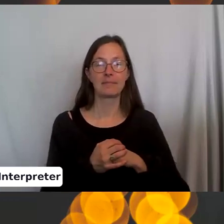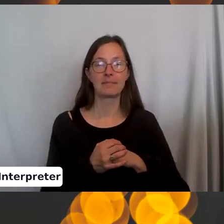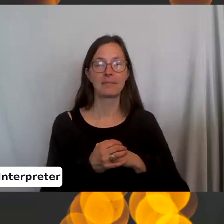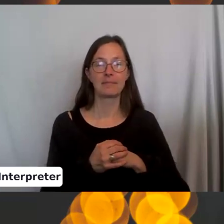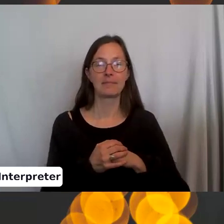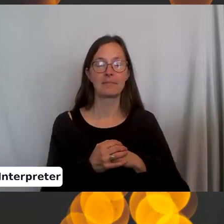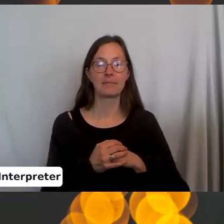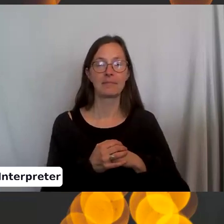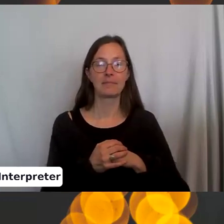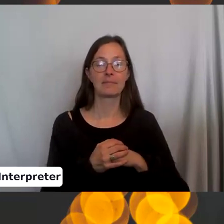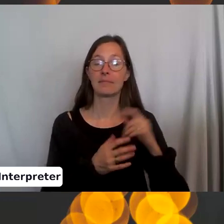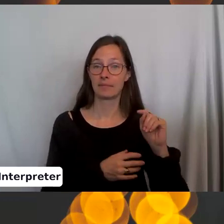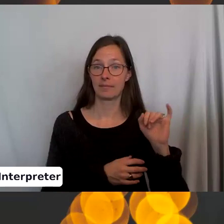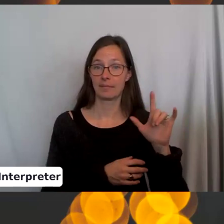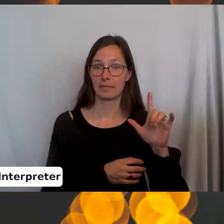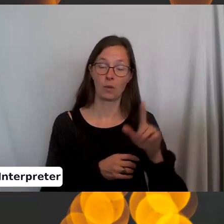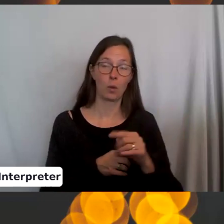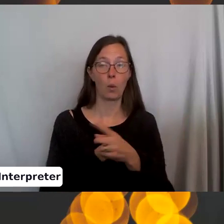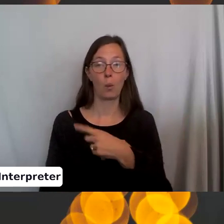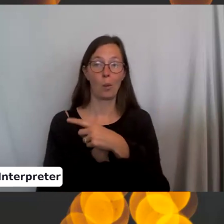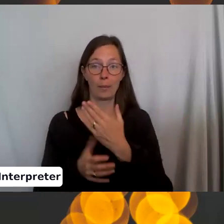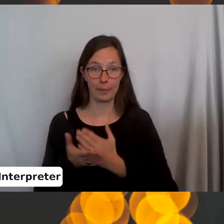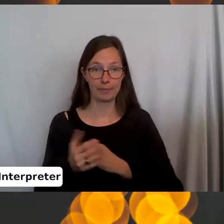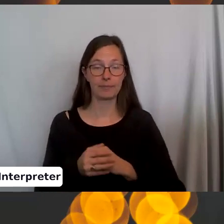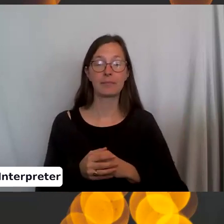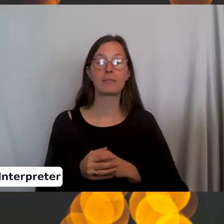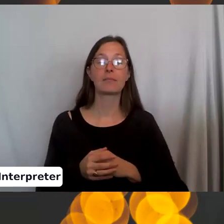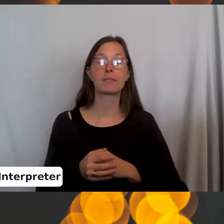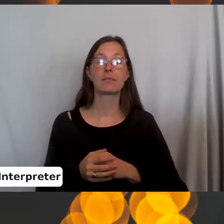Here is the tail. We're going